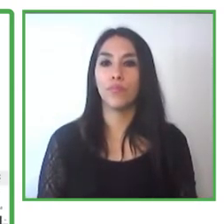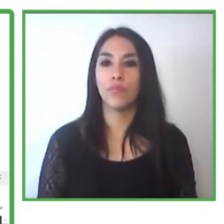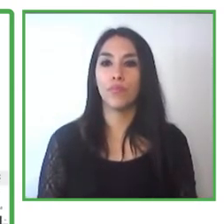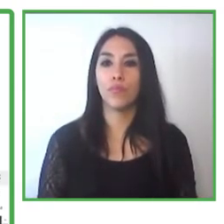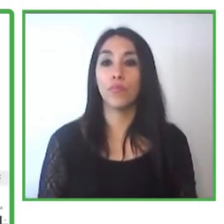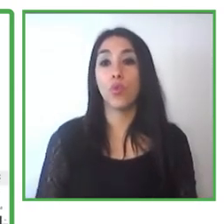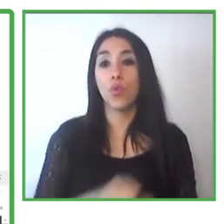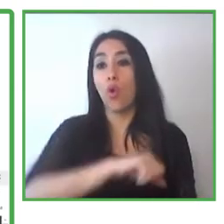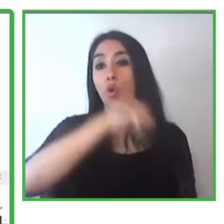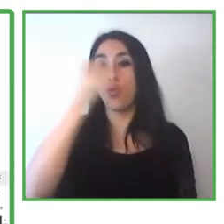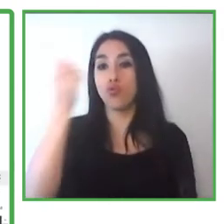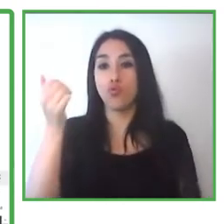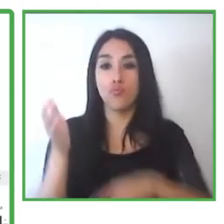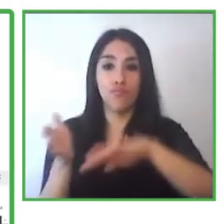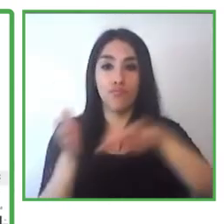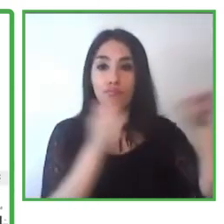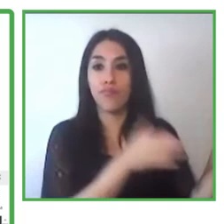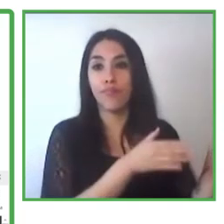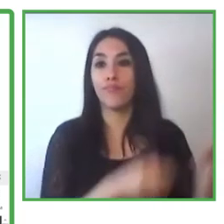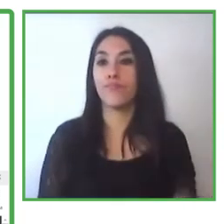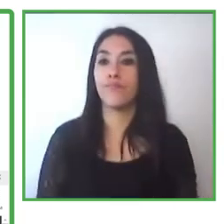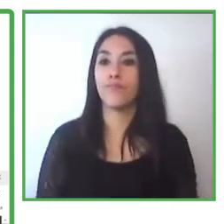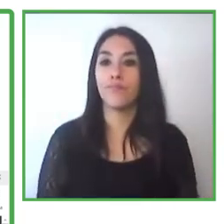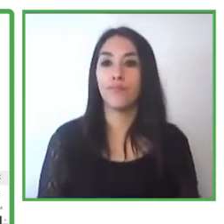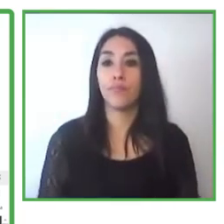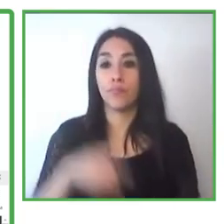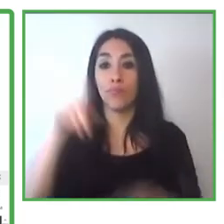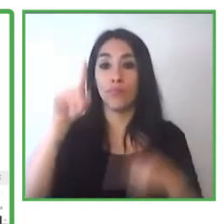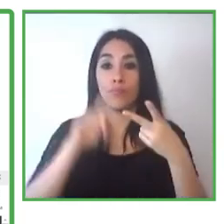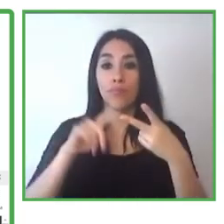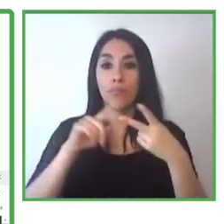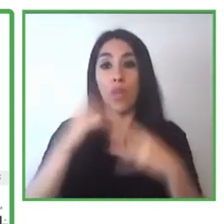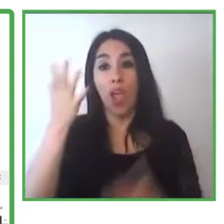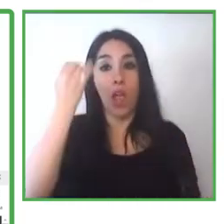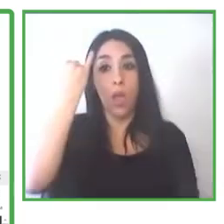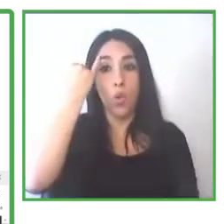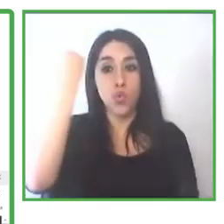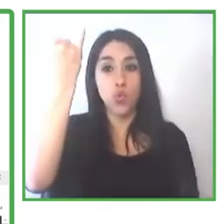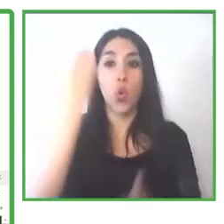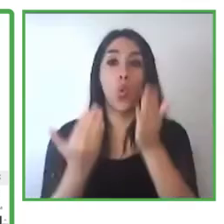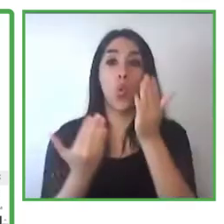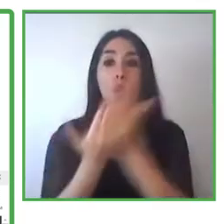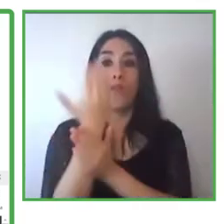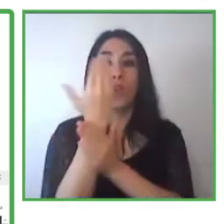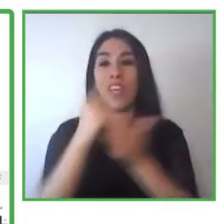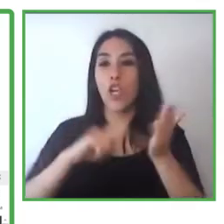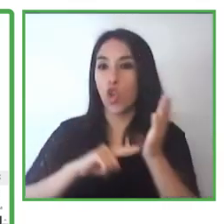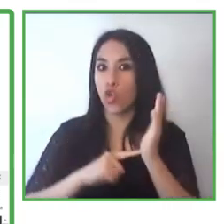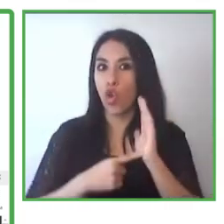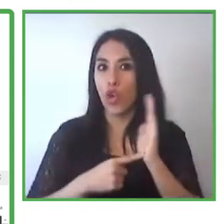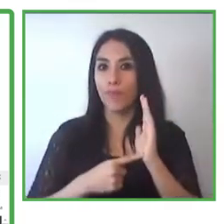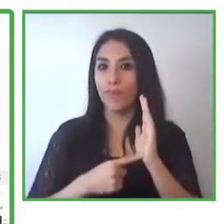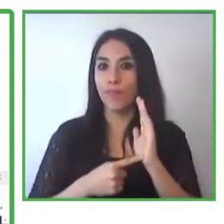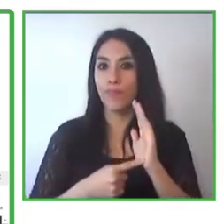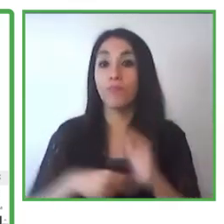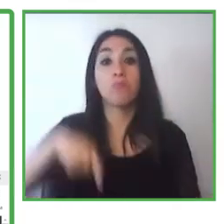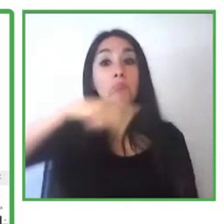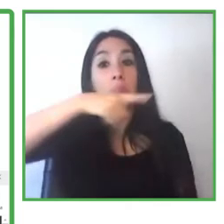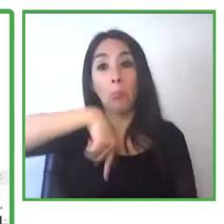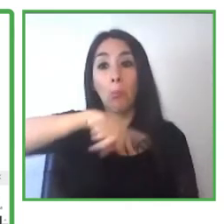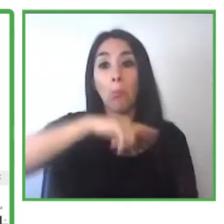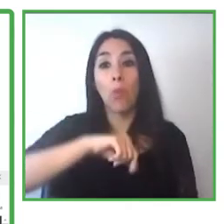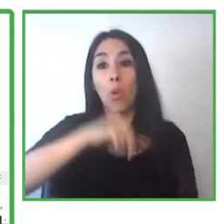The second innovation factor is technology. The Incorpora project has developed a work